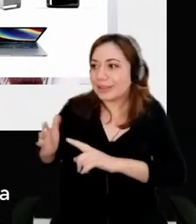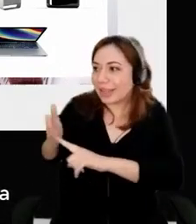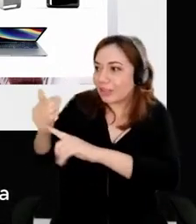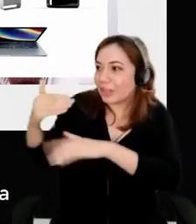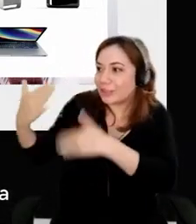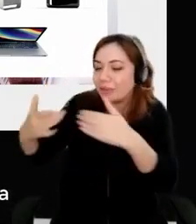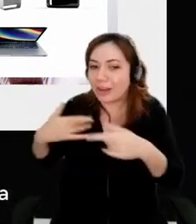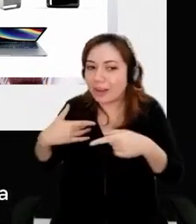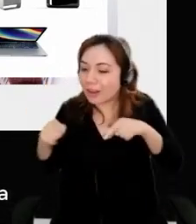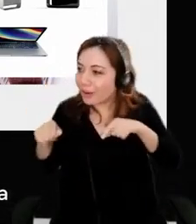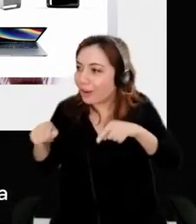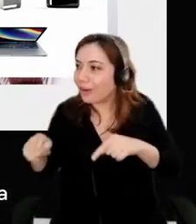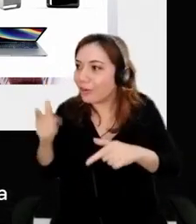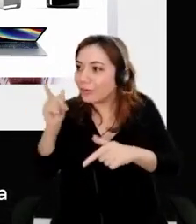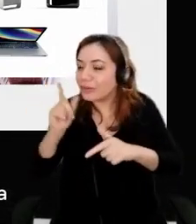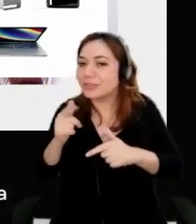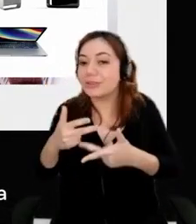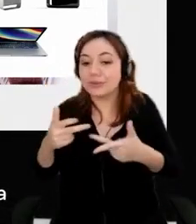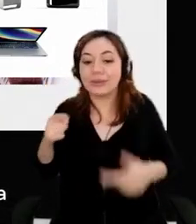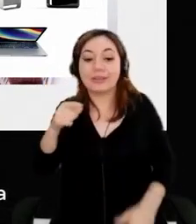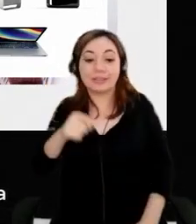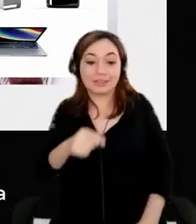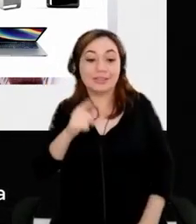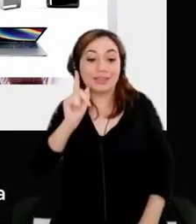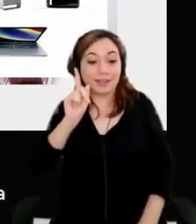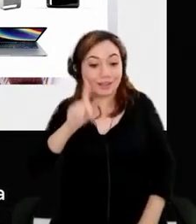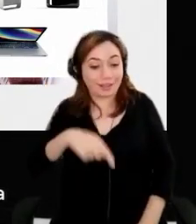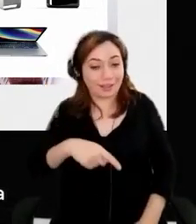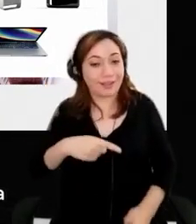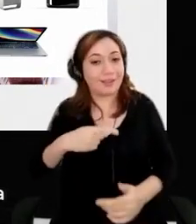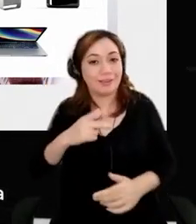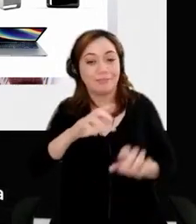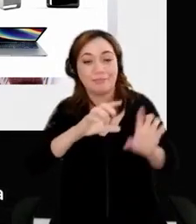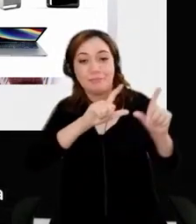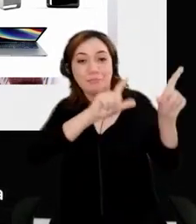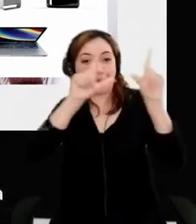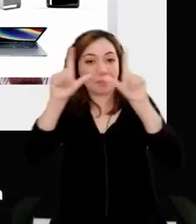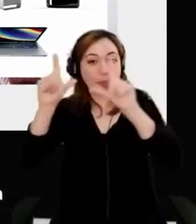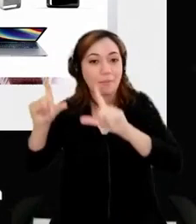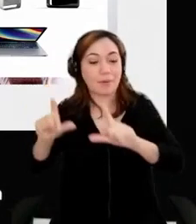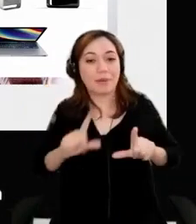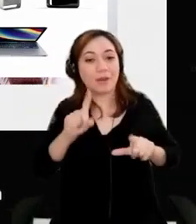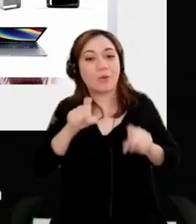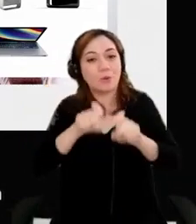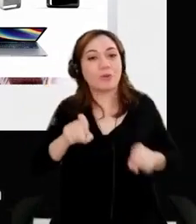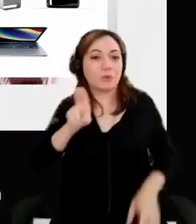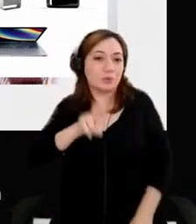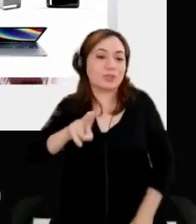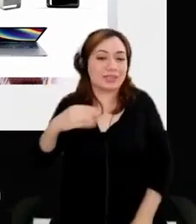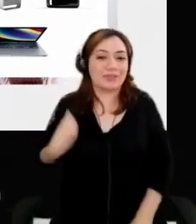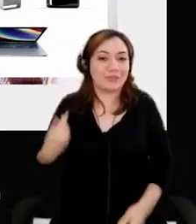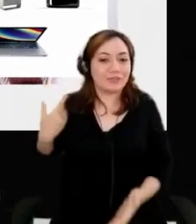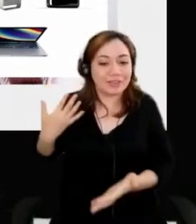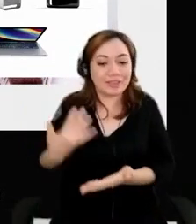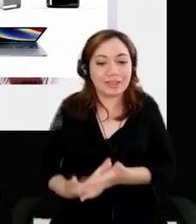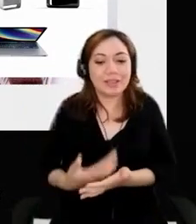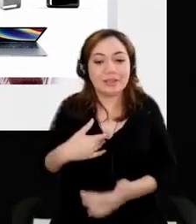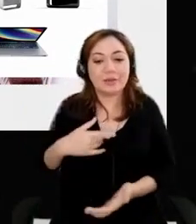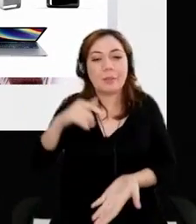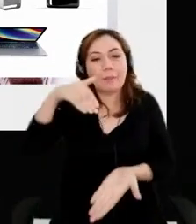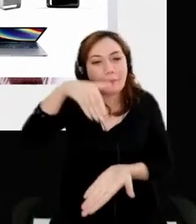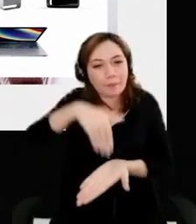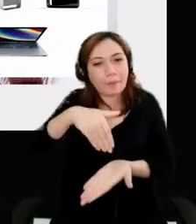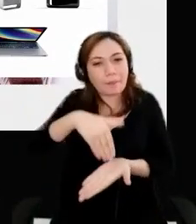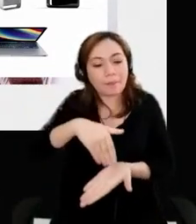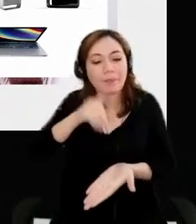of all the computers that I actually got to use over my lifetime. Interestingly, at the bottom one, that laptop is more powerful than all of the